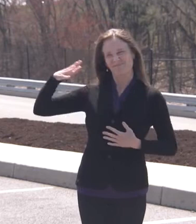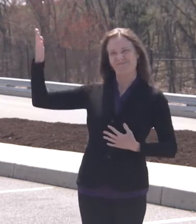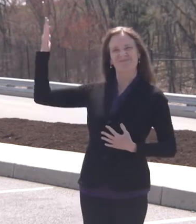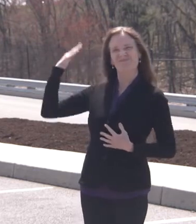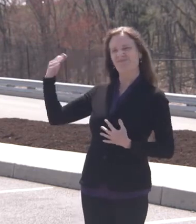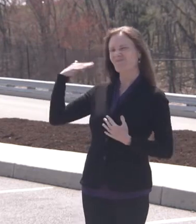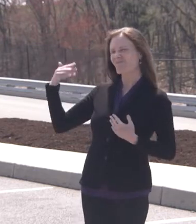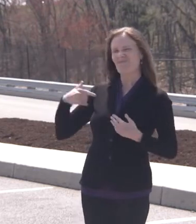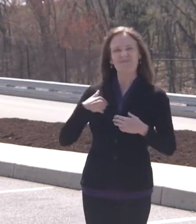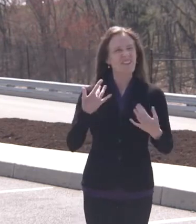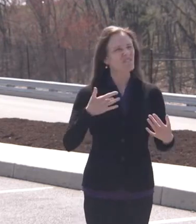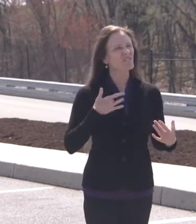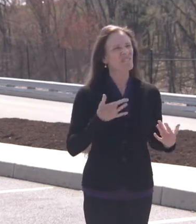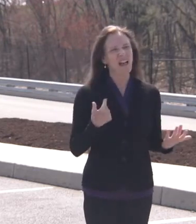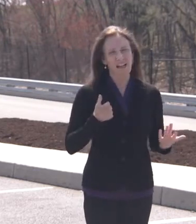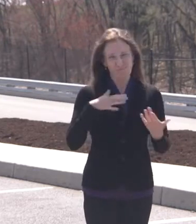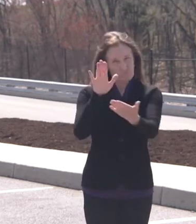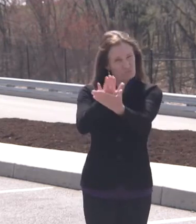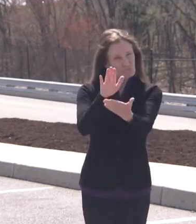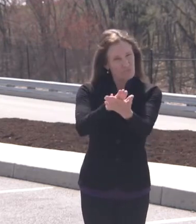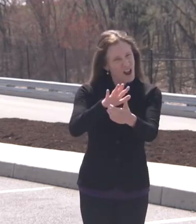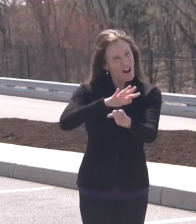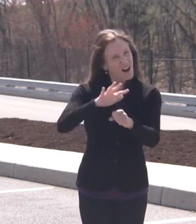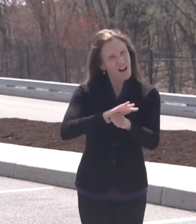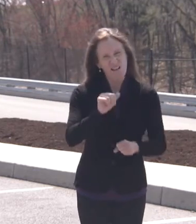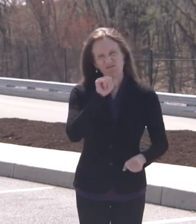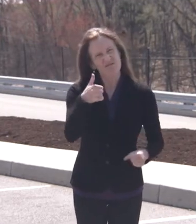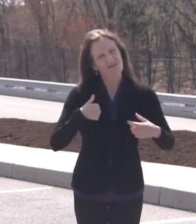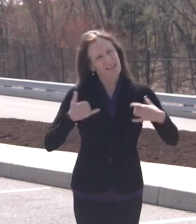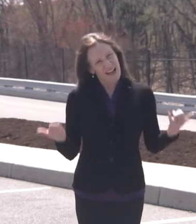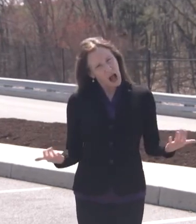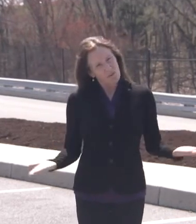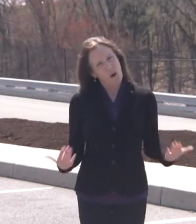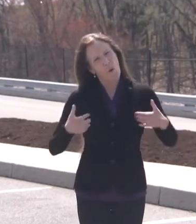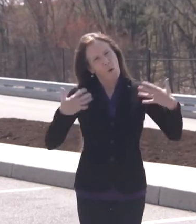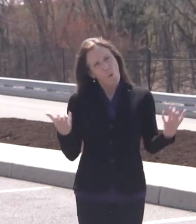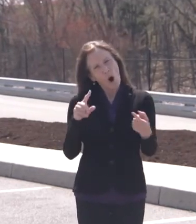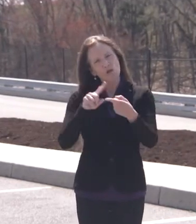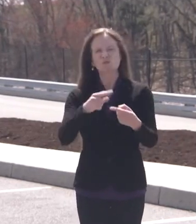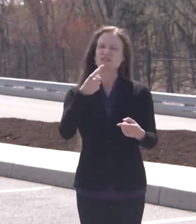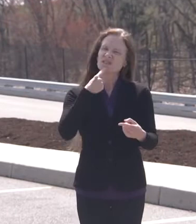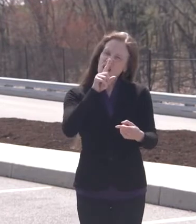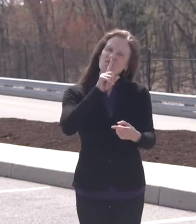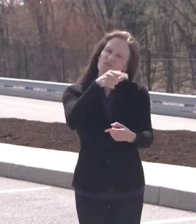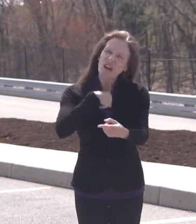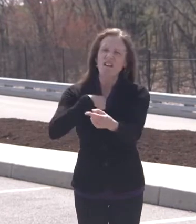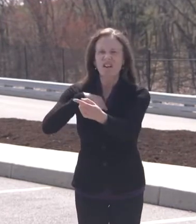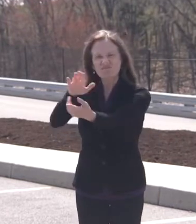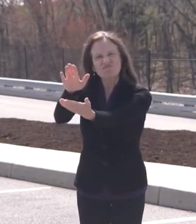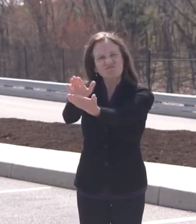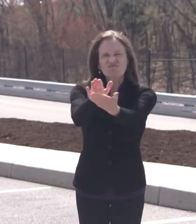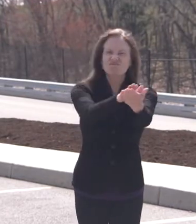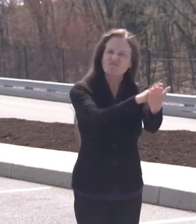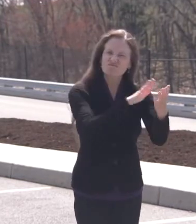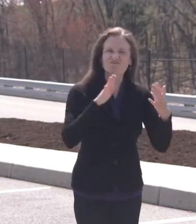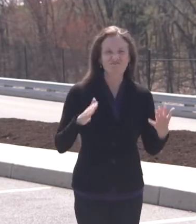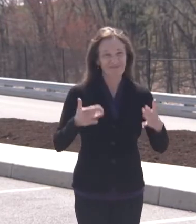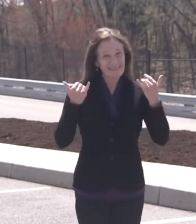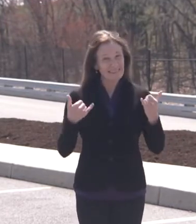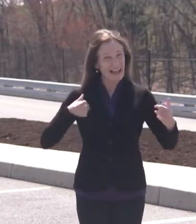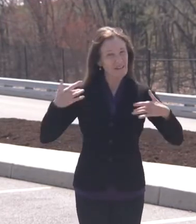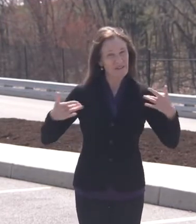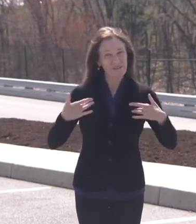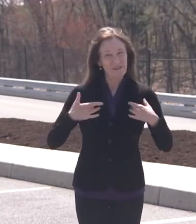Pennsylvania's hardworking frontline workers to celebrate the fact that our vaccine supply has increased enough so that we can expand the